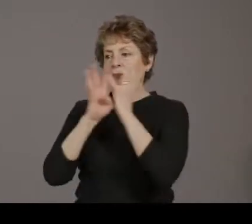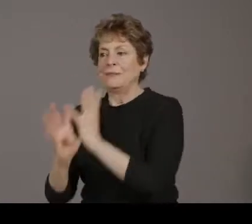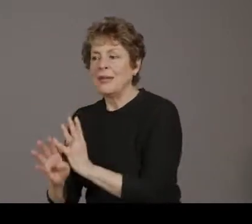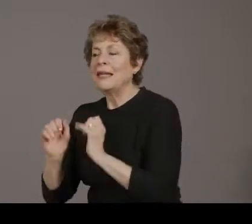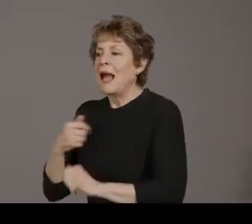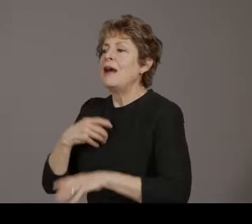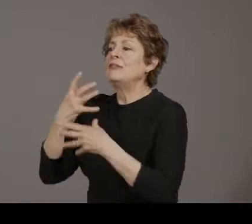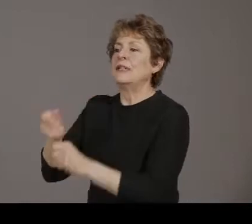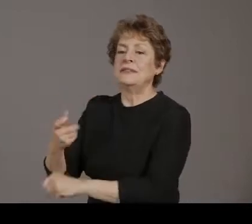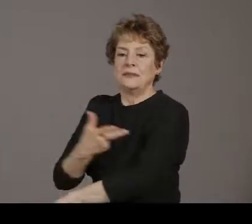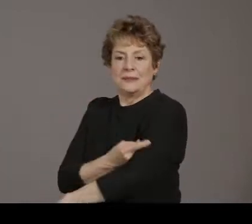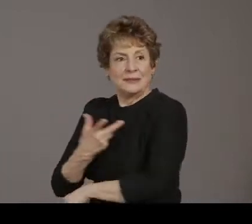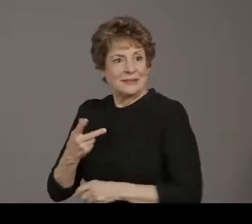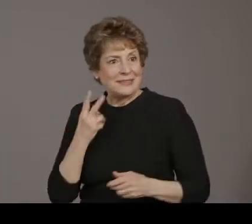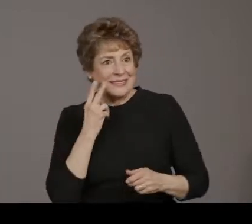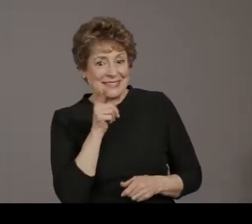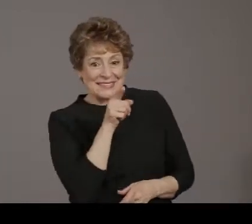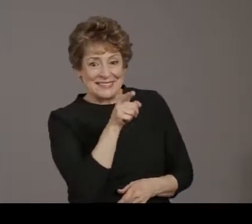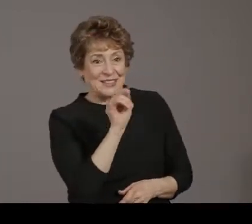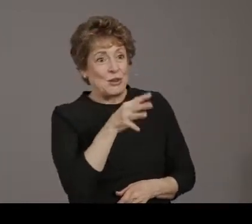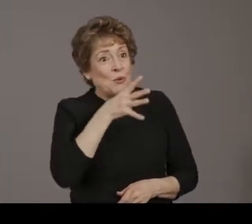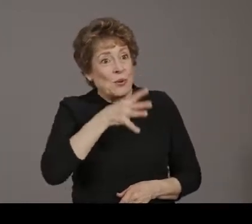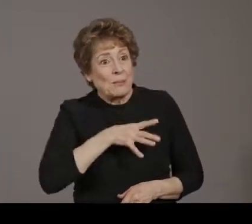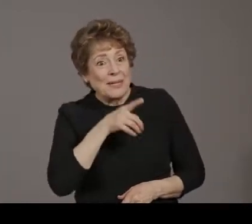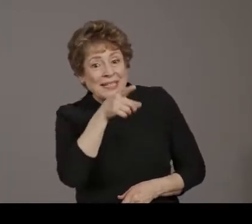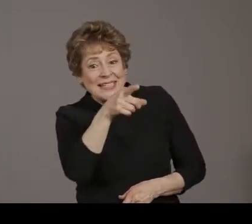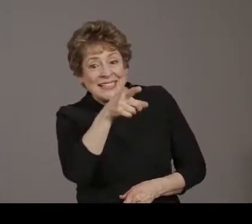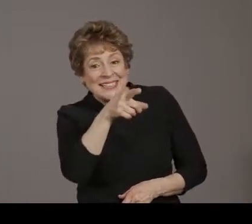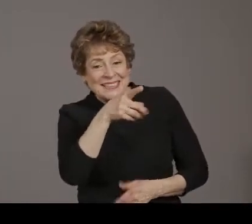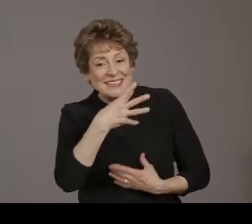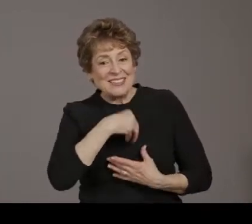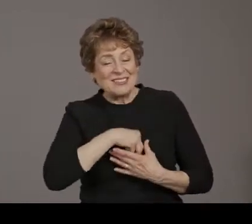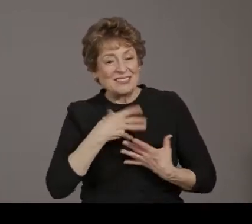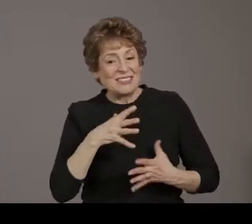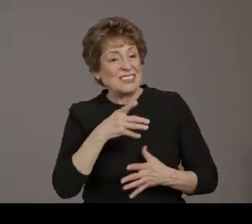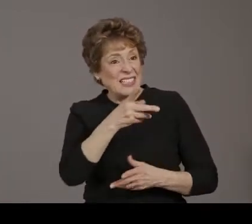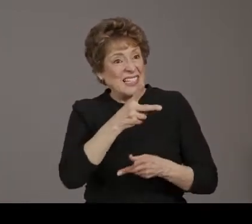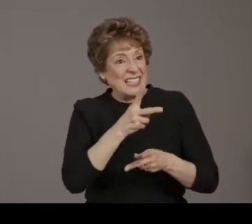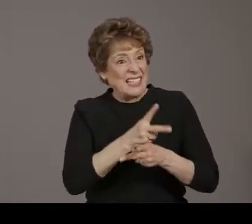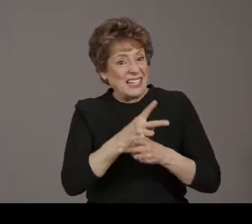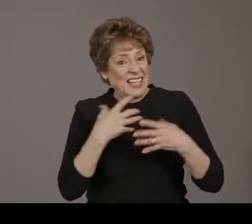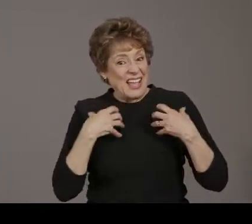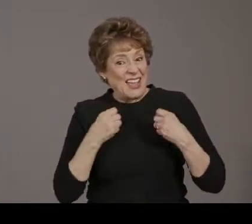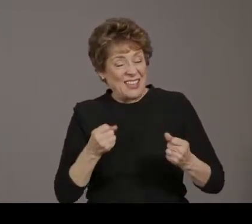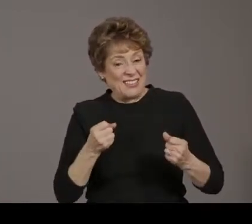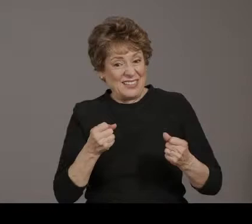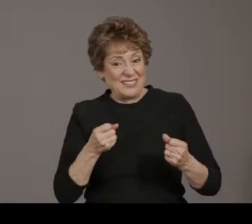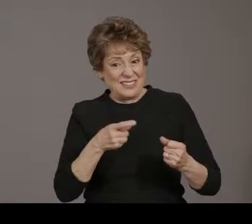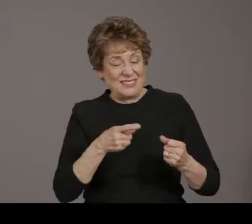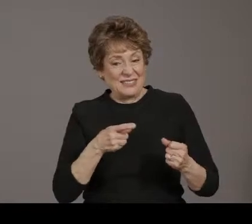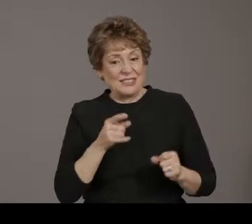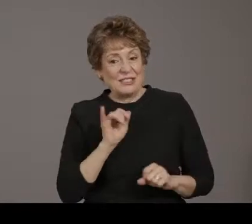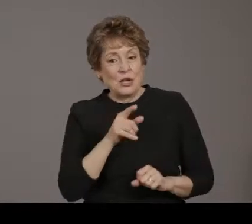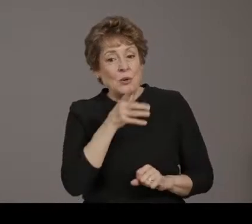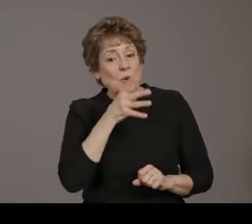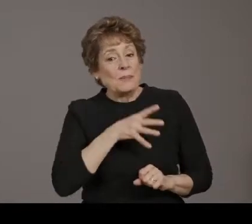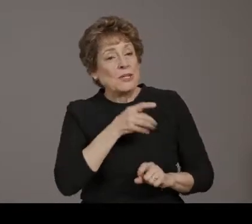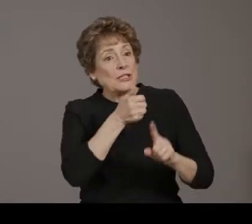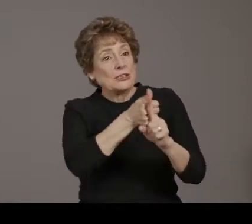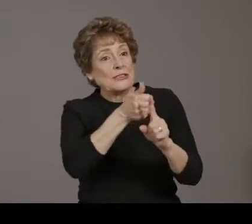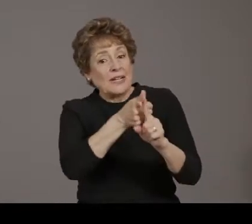participated in our health care worker vaccination event here at the department. She was a valley wise nurse